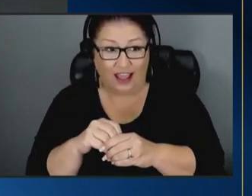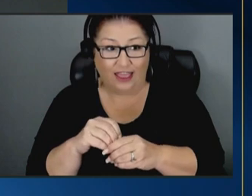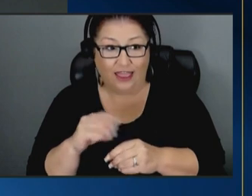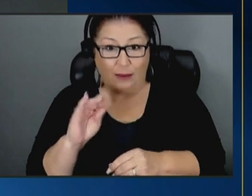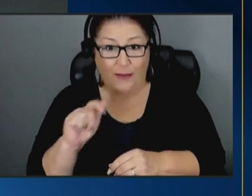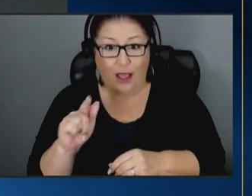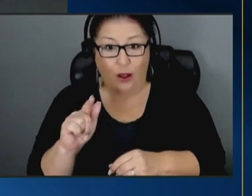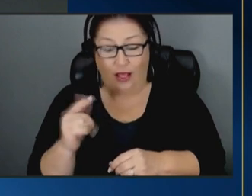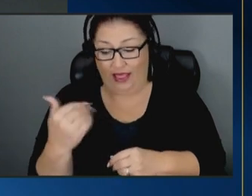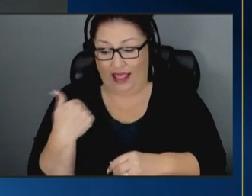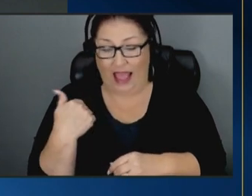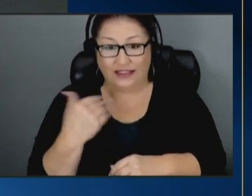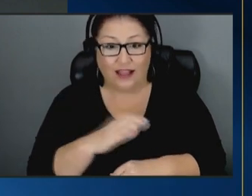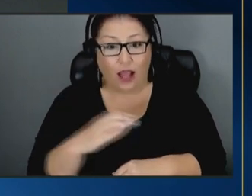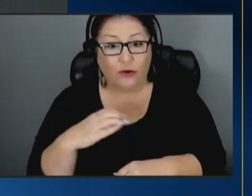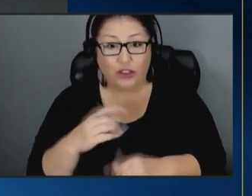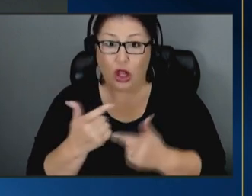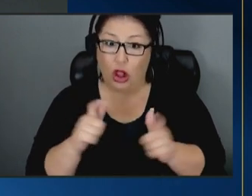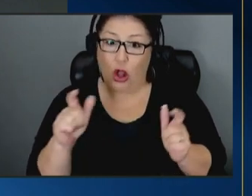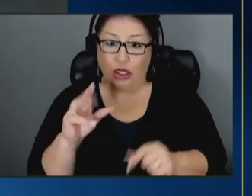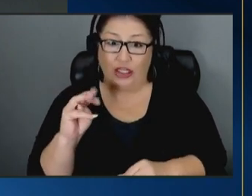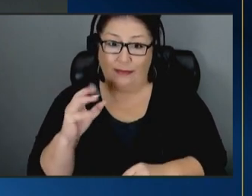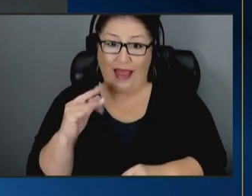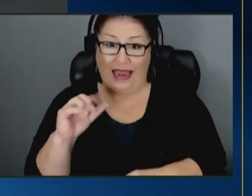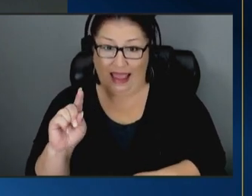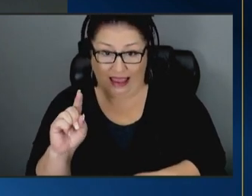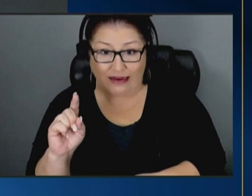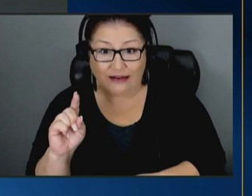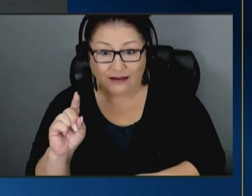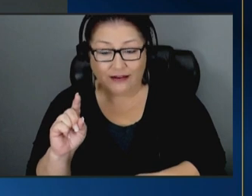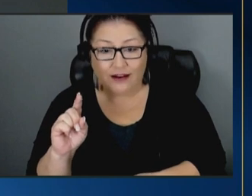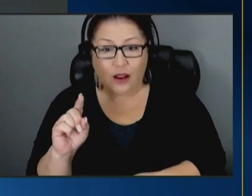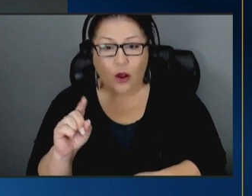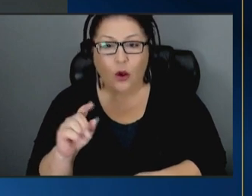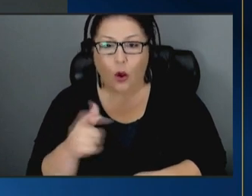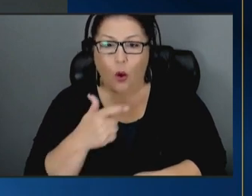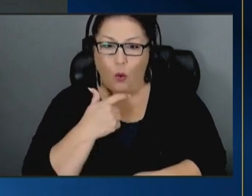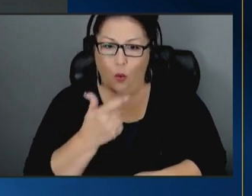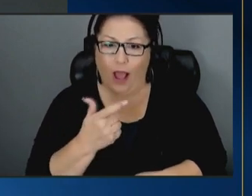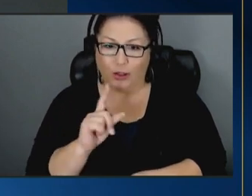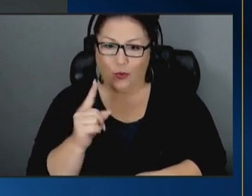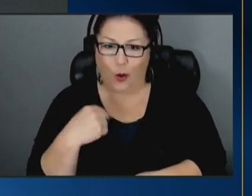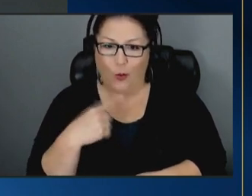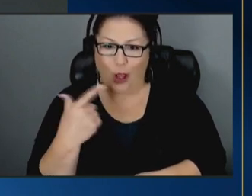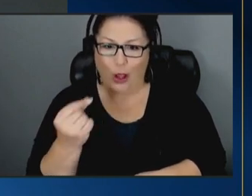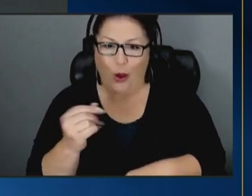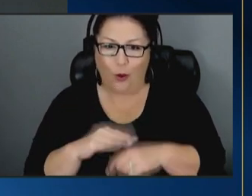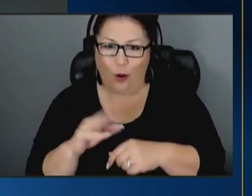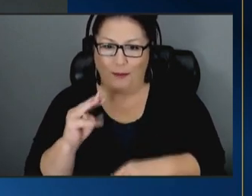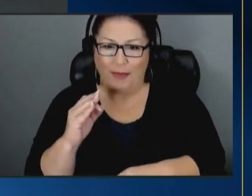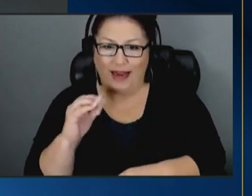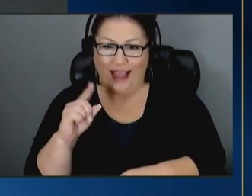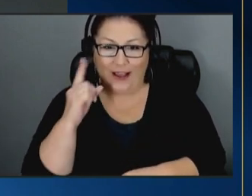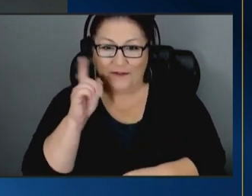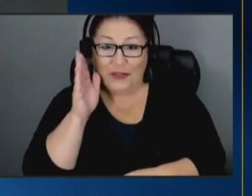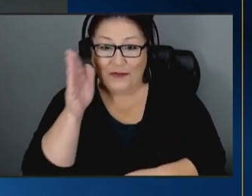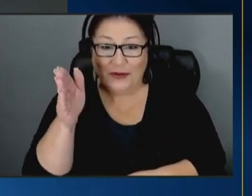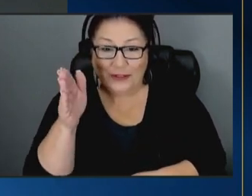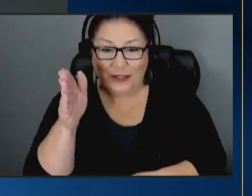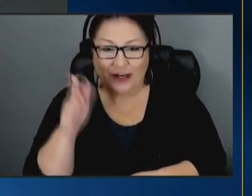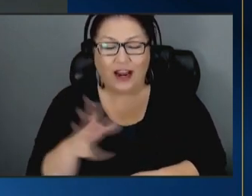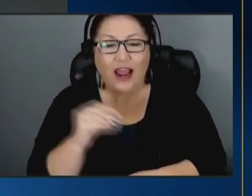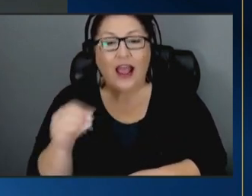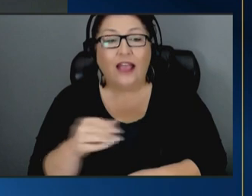you know it was largely medicaid and watch where we go on medicaid for the future in the last